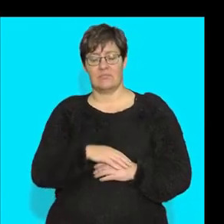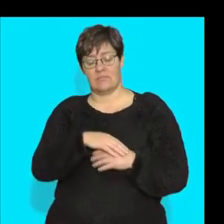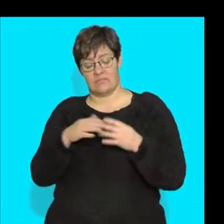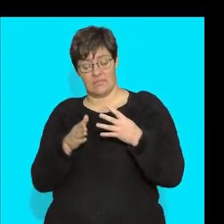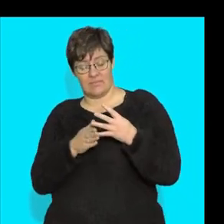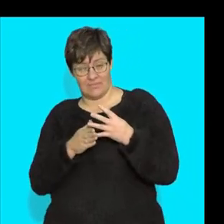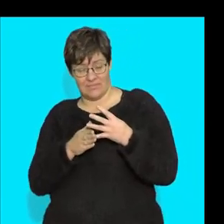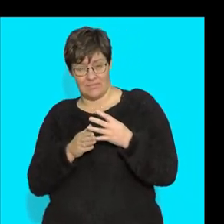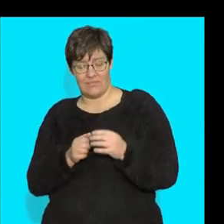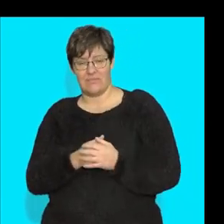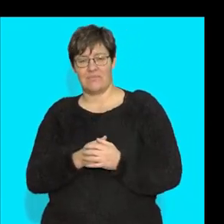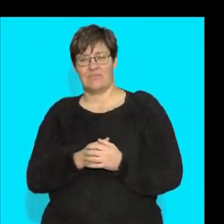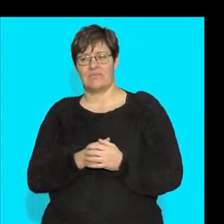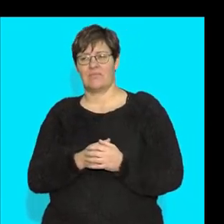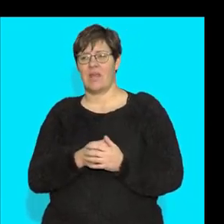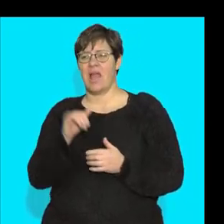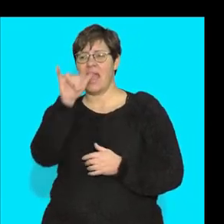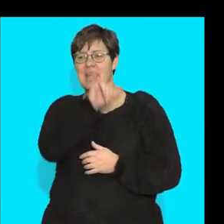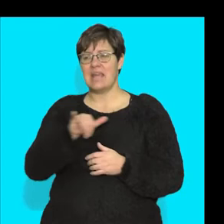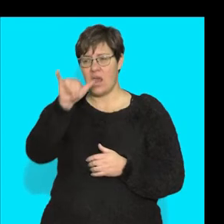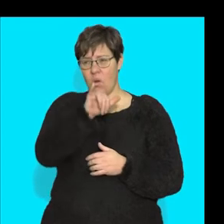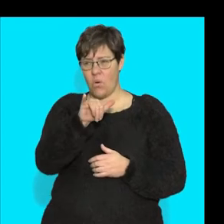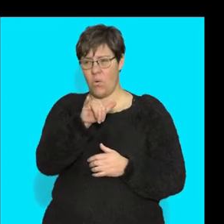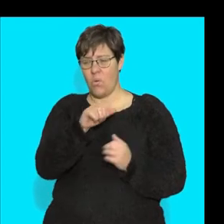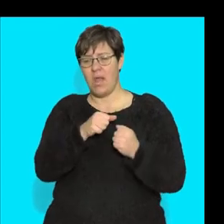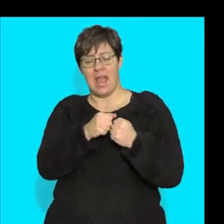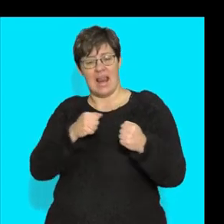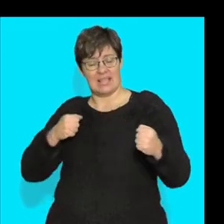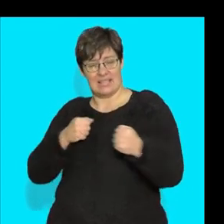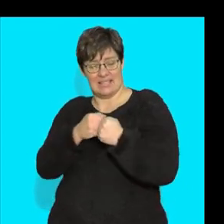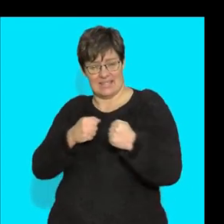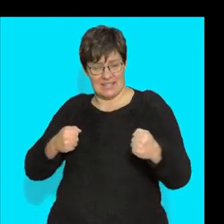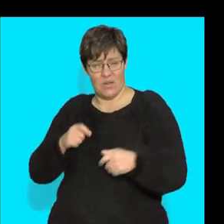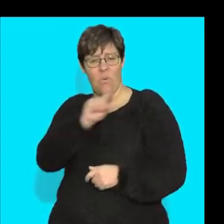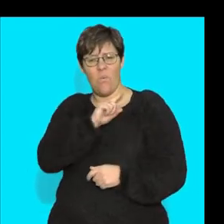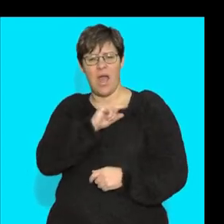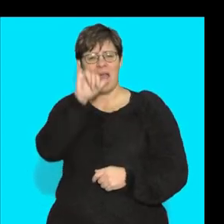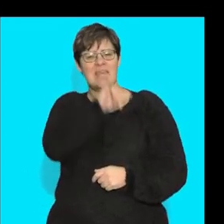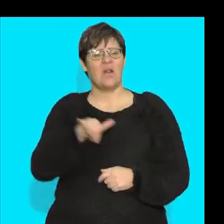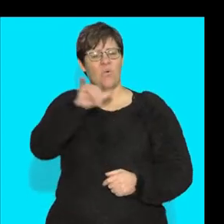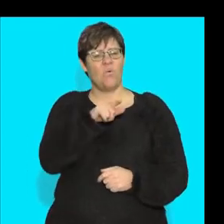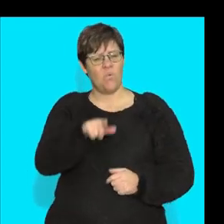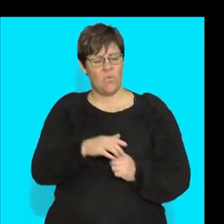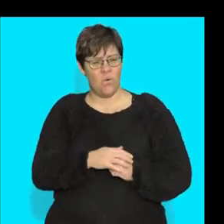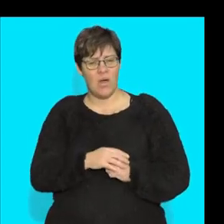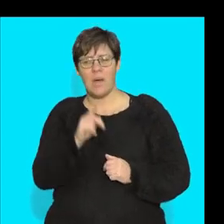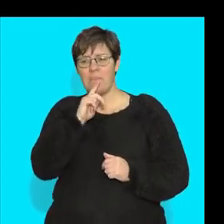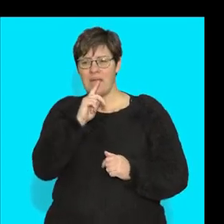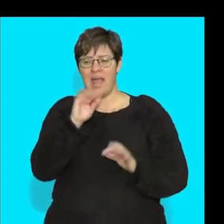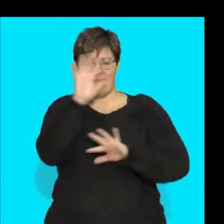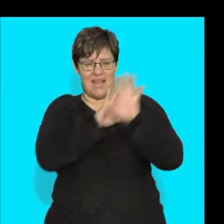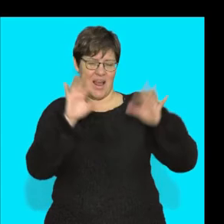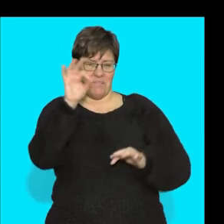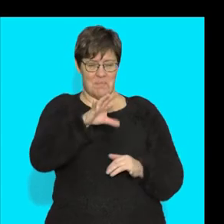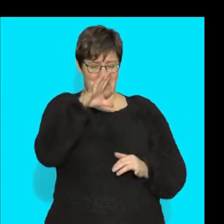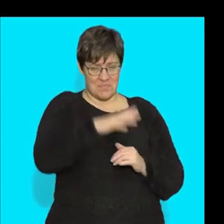look at this. All right. It's yellow elastic. The reason why it's yellow, obviously, I've stained it again. Now,